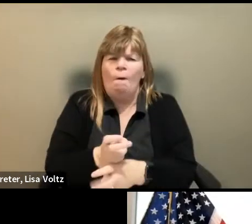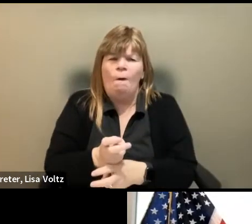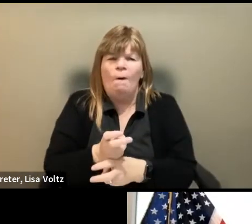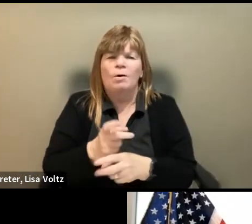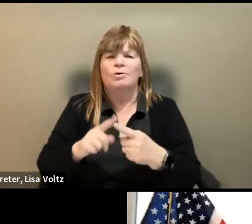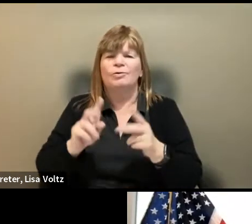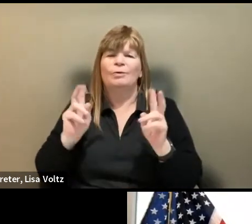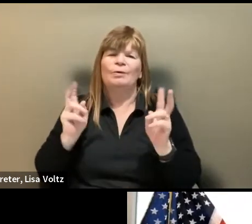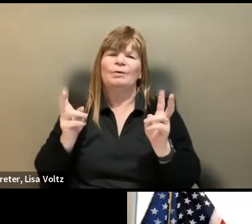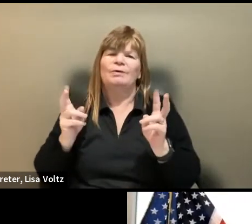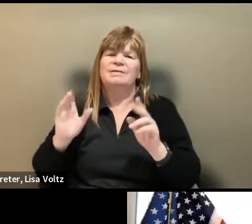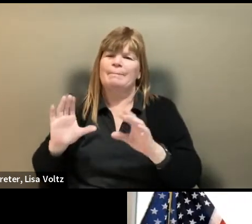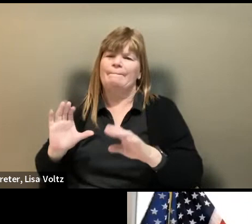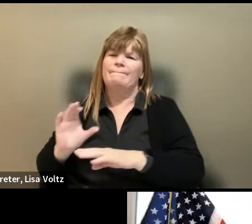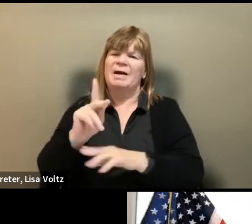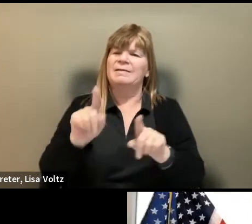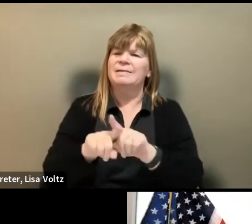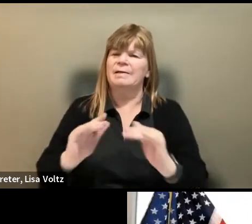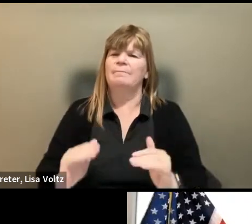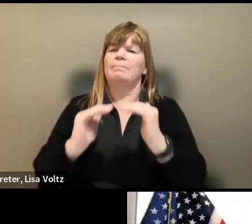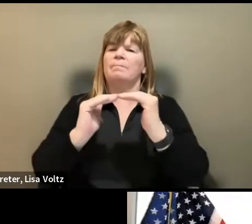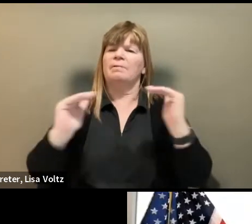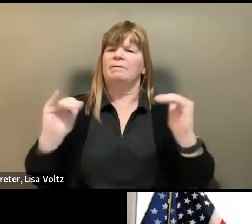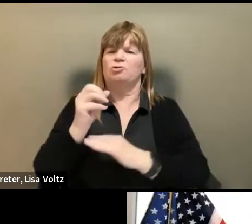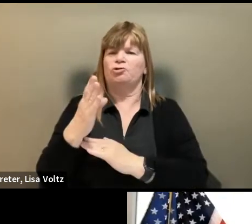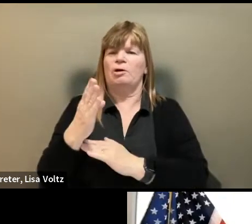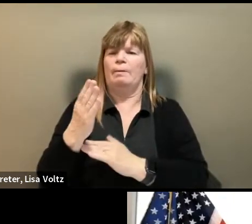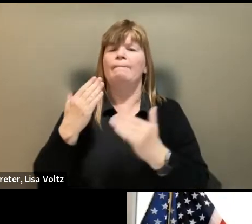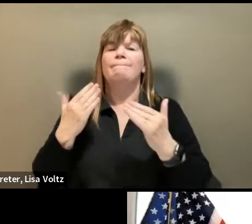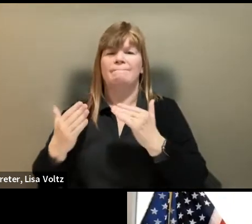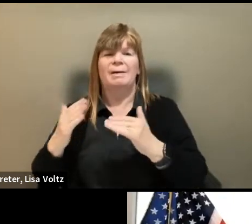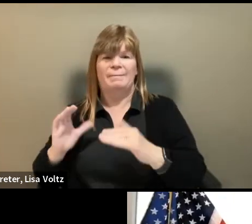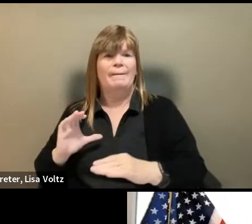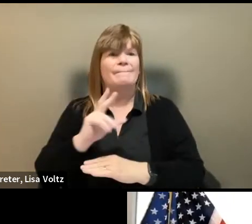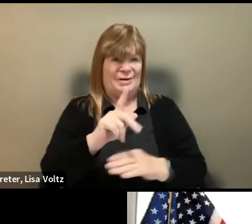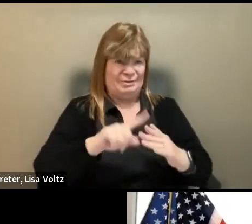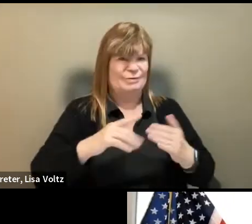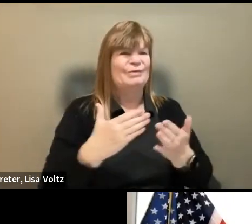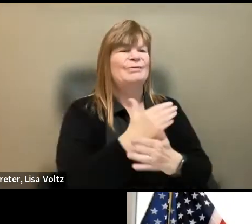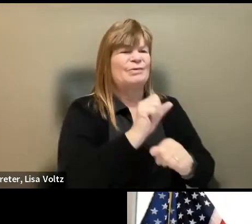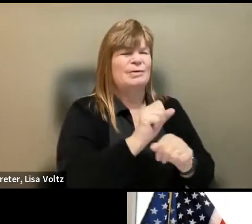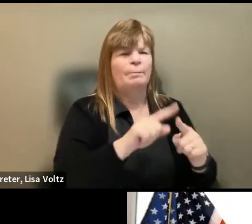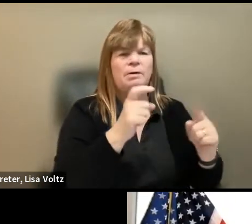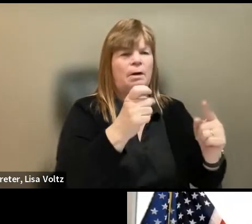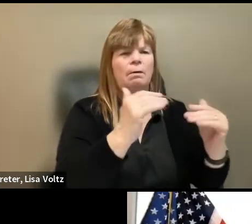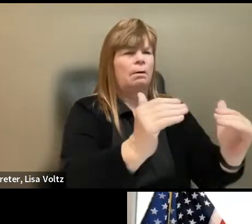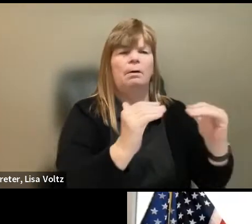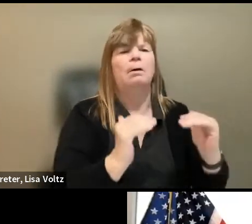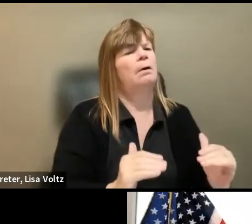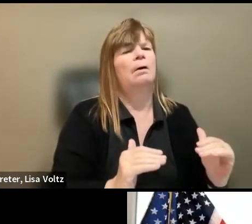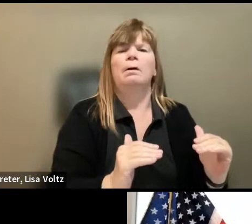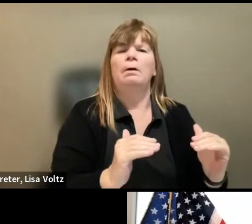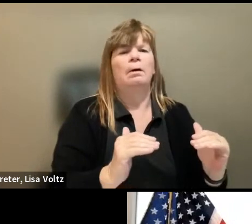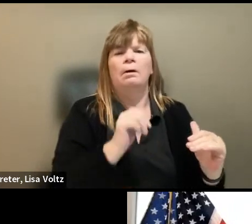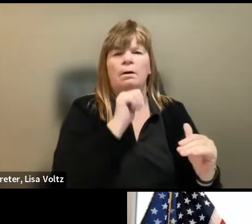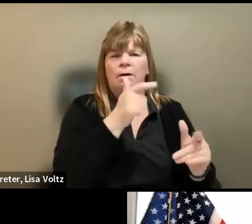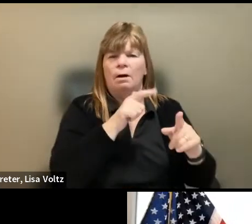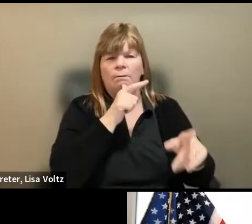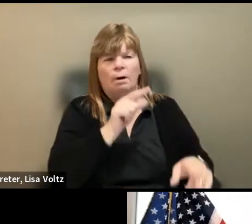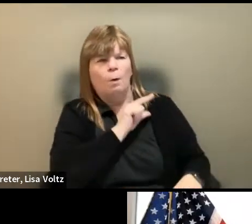get the same level of job. So someone might go back to a new job, but all of a sudden they're not eligible for FMLA.